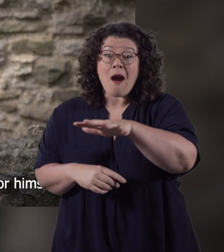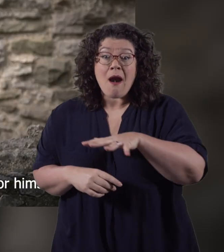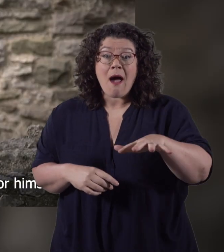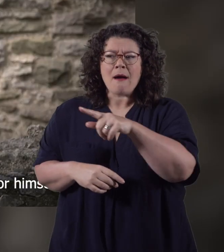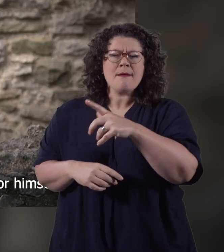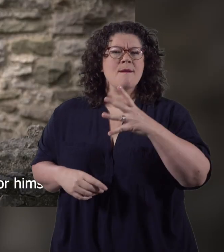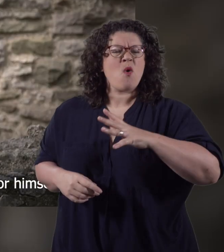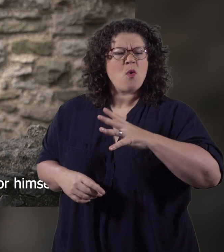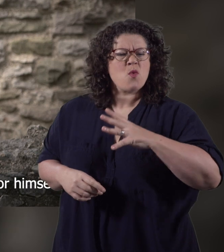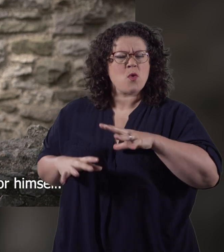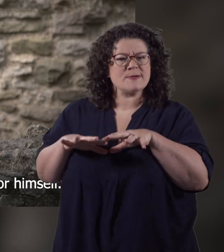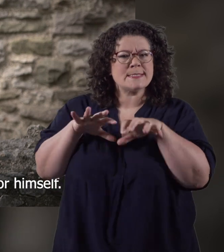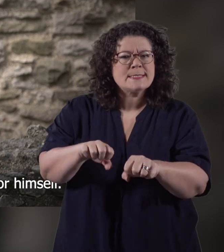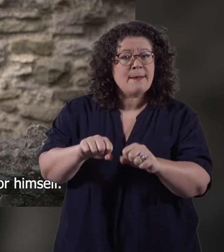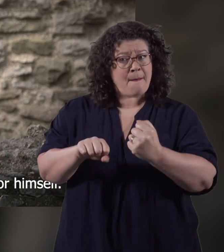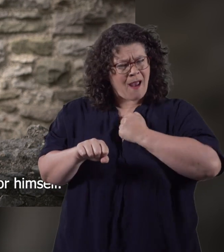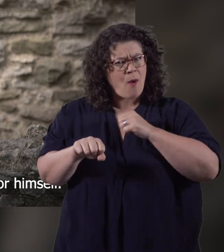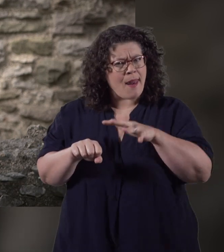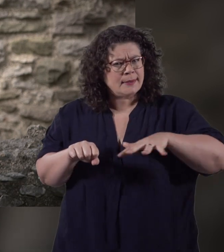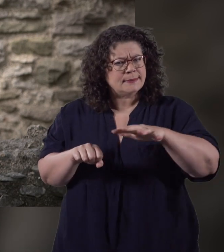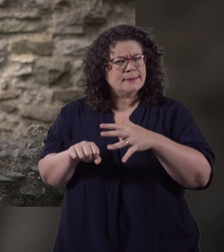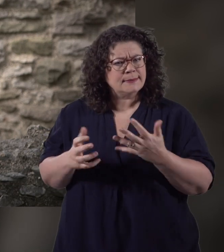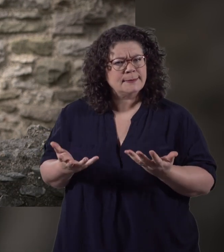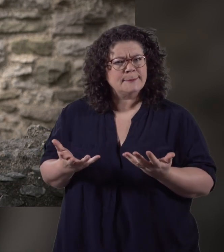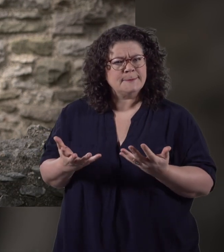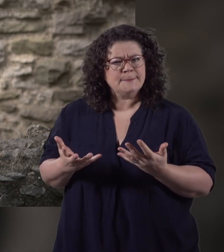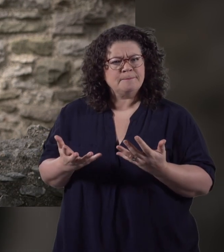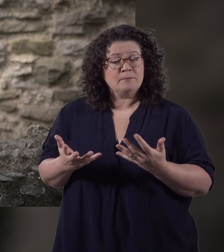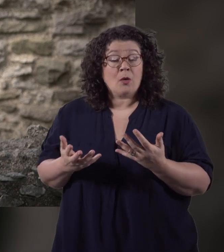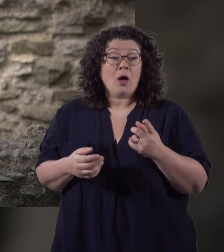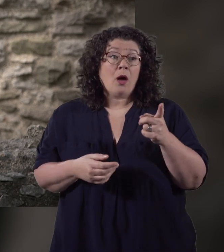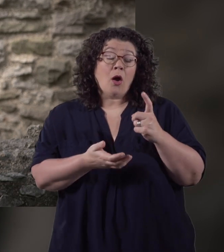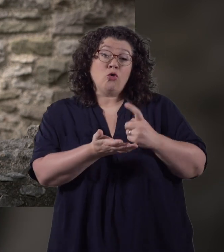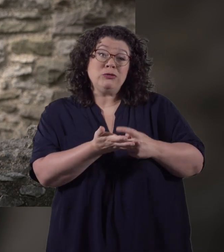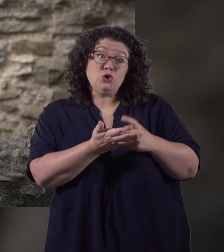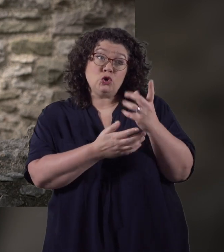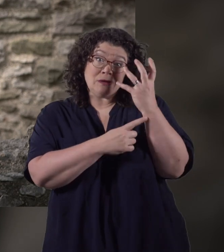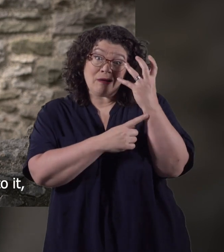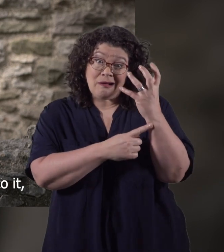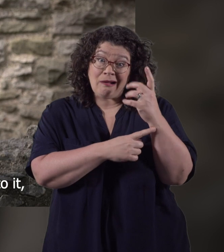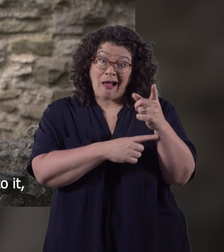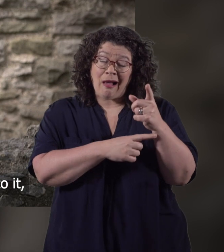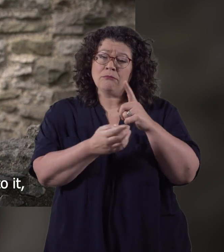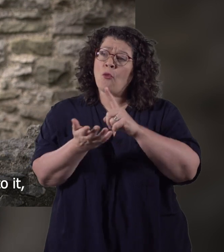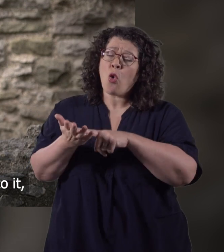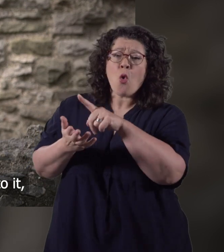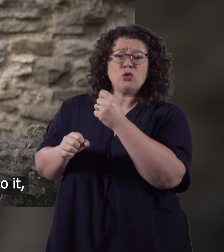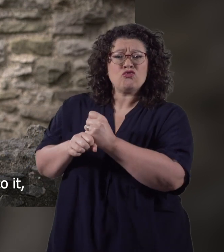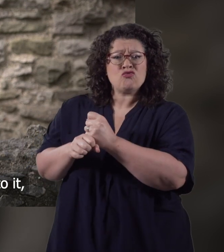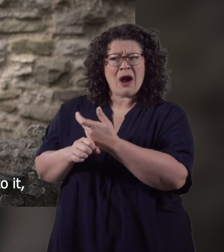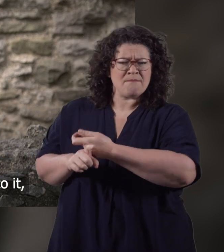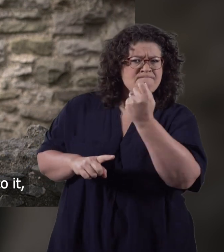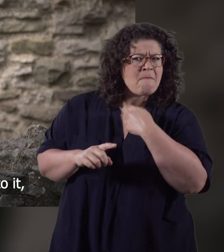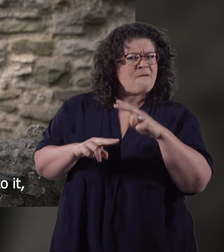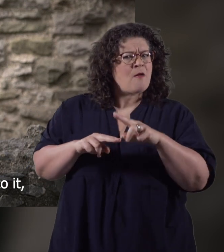our land that he himself had always wanted. When Richard was king, Lord Grey took my